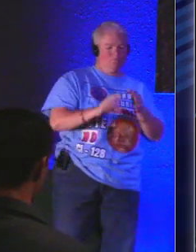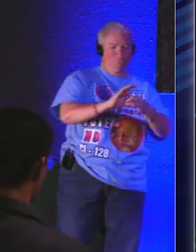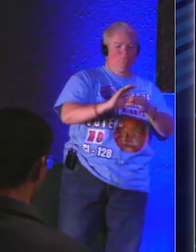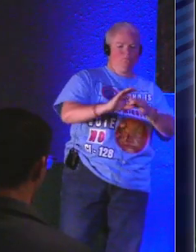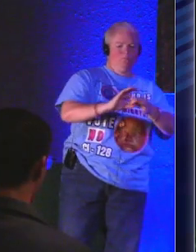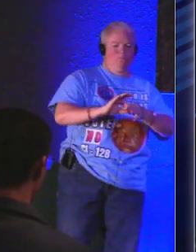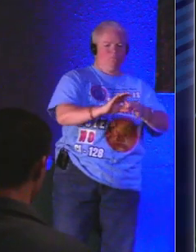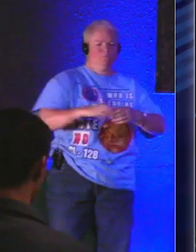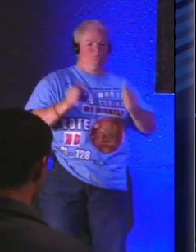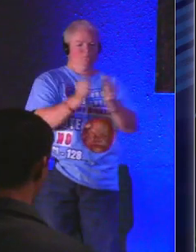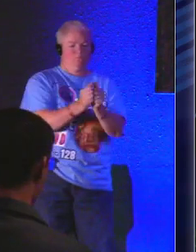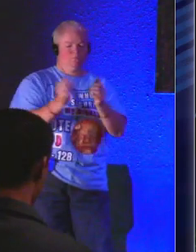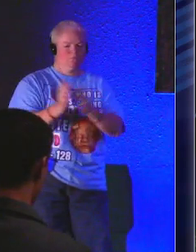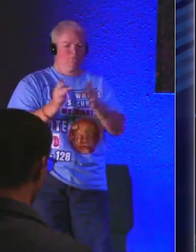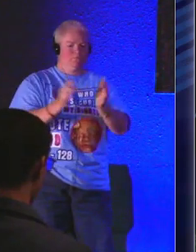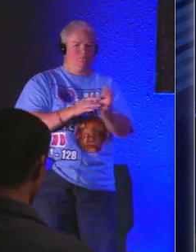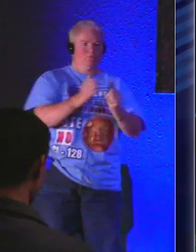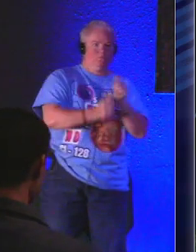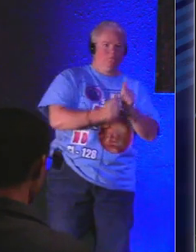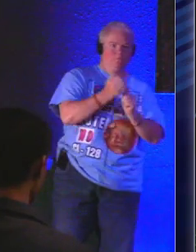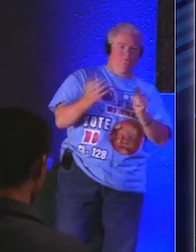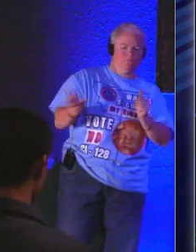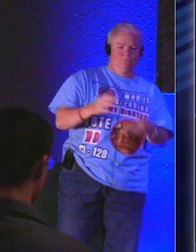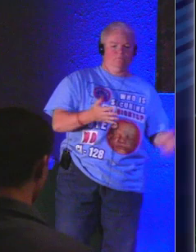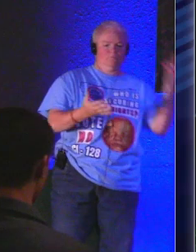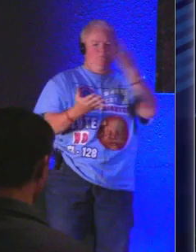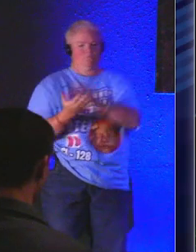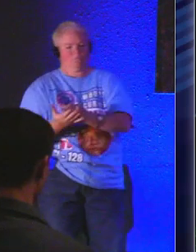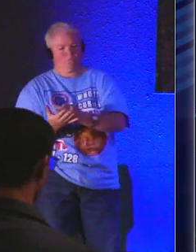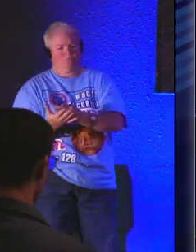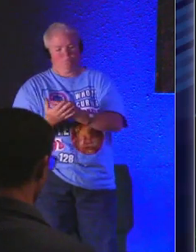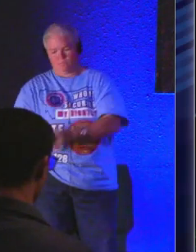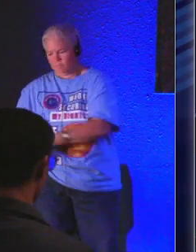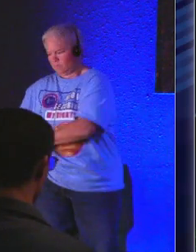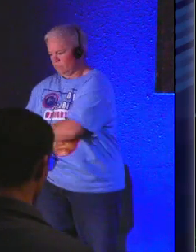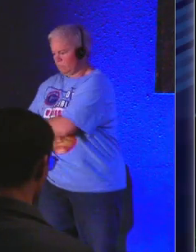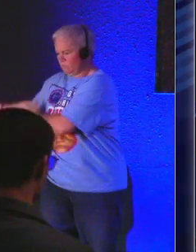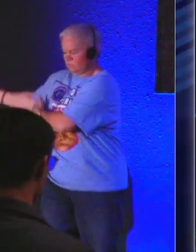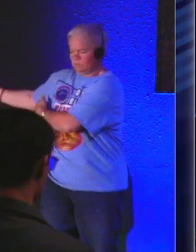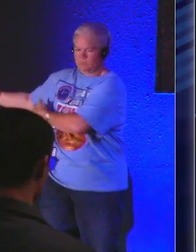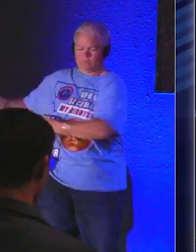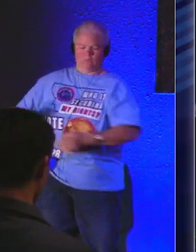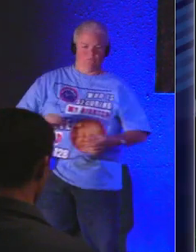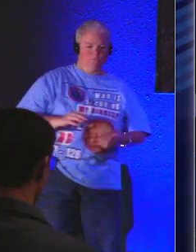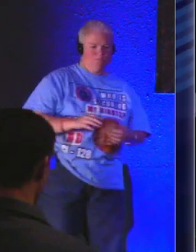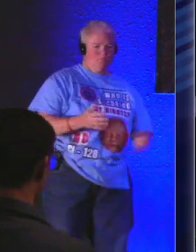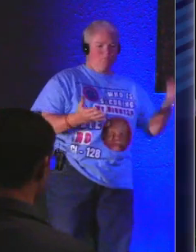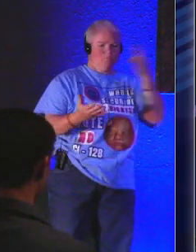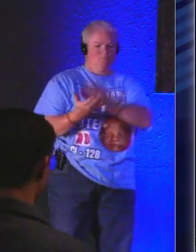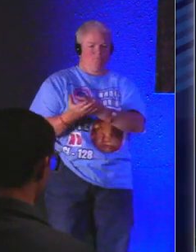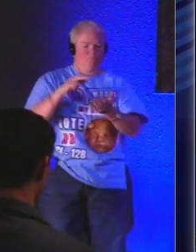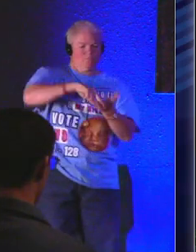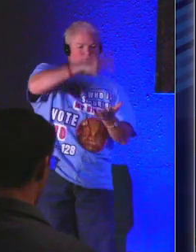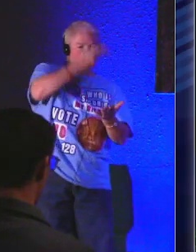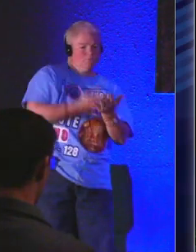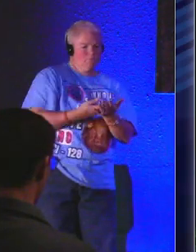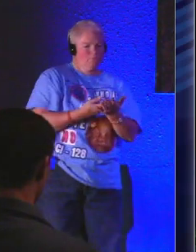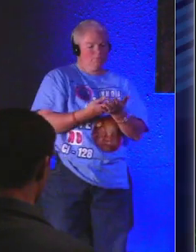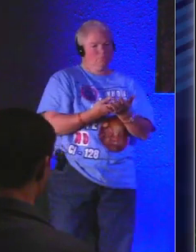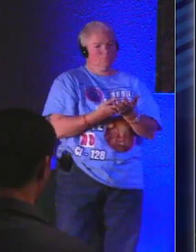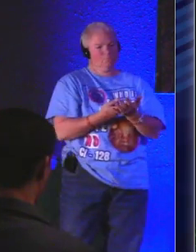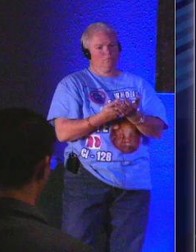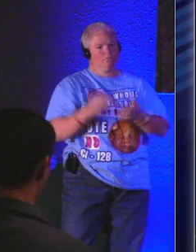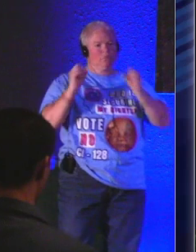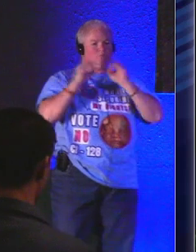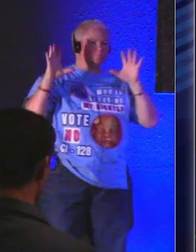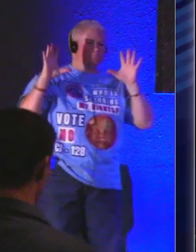relationship with Jesus everything else falls and fades away everything else will fail you there's